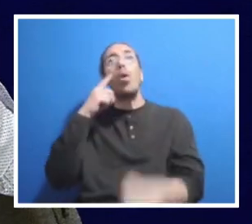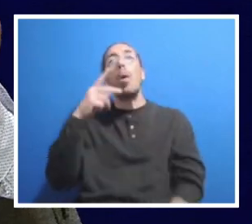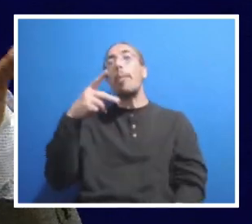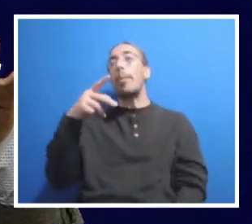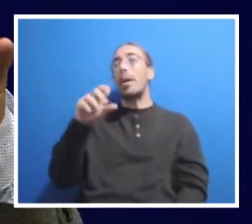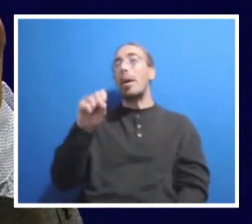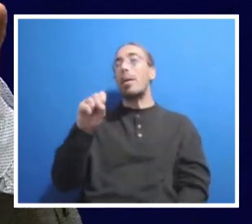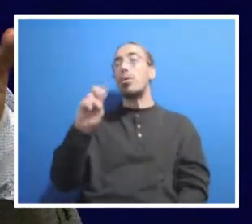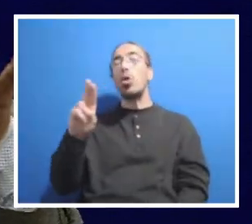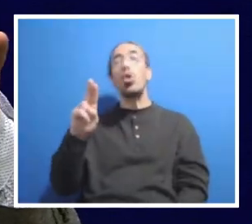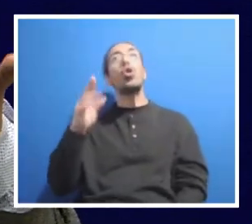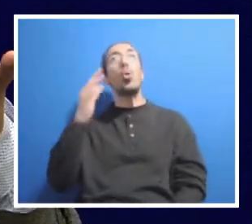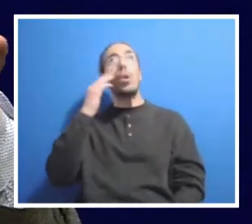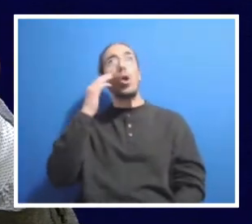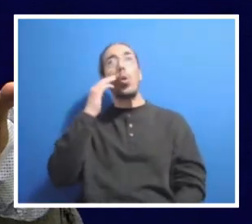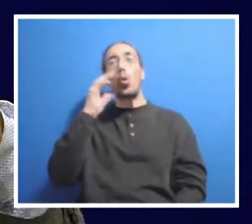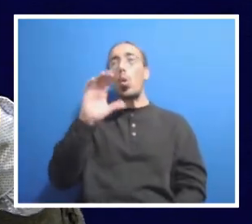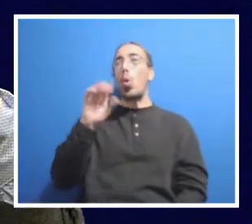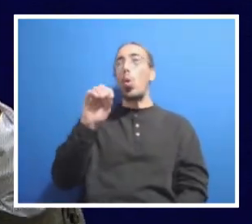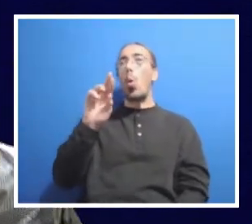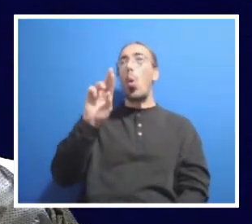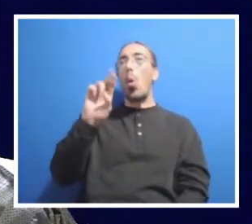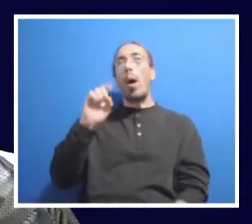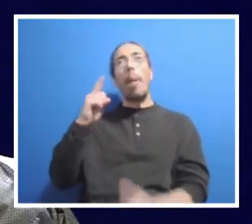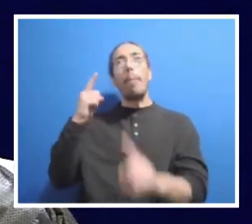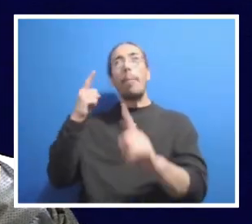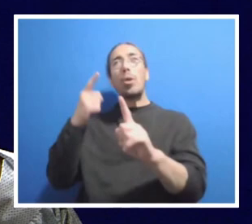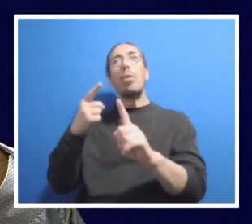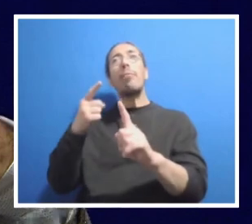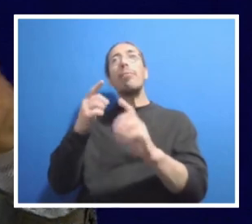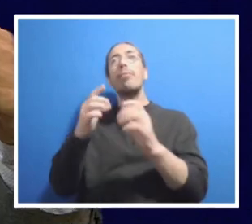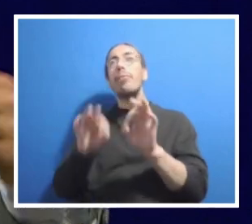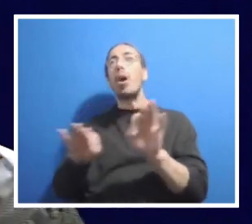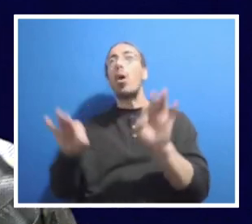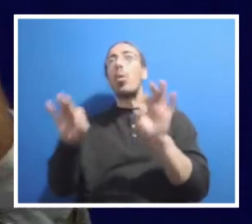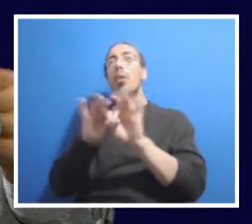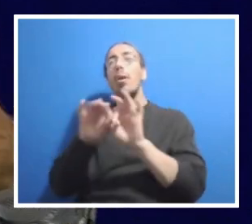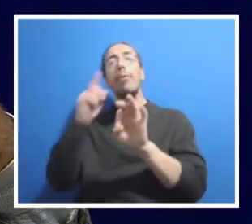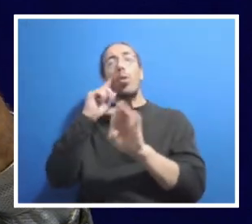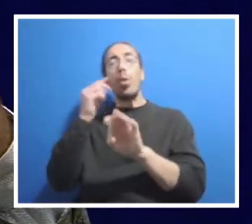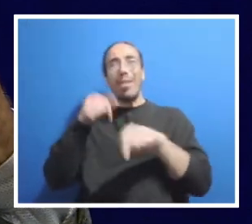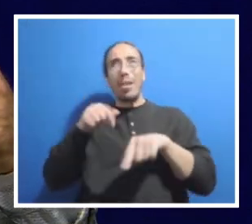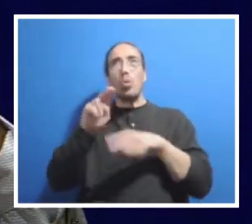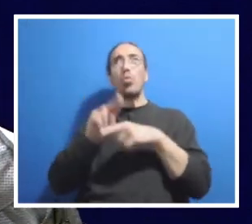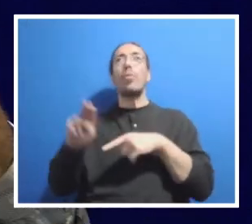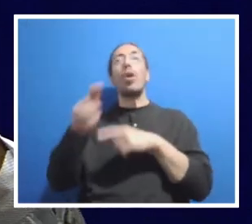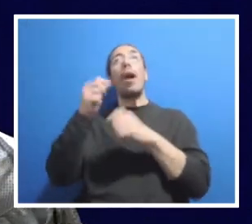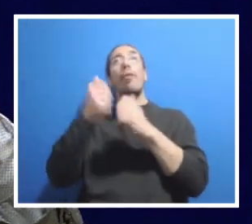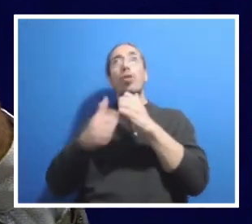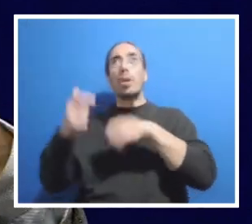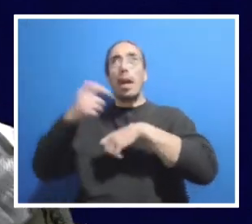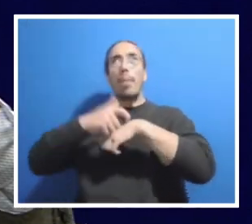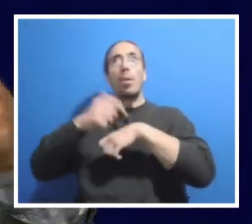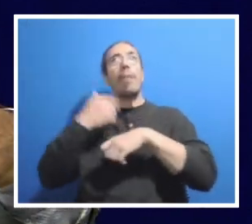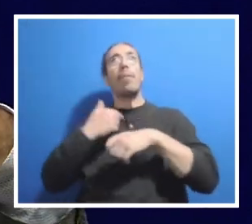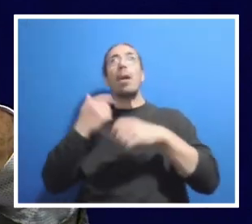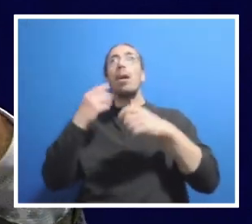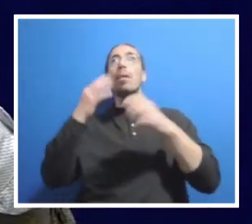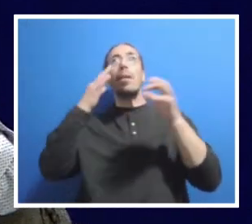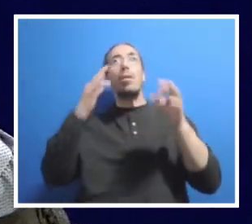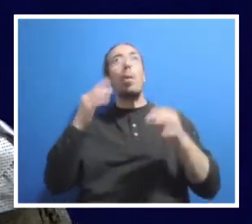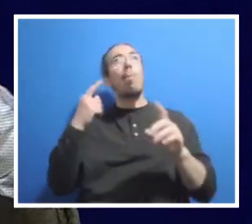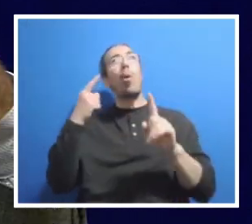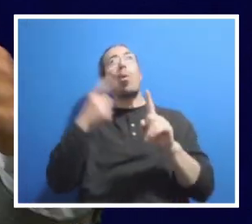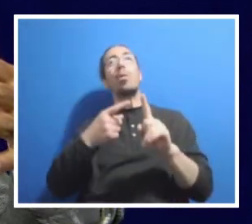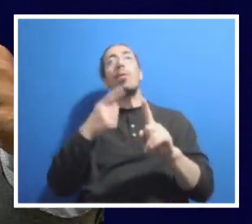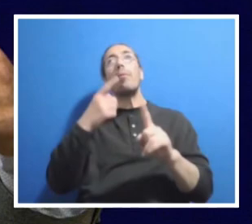identify the core mission vision values for our university so that every time we have these decision points and conversations,